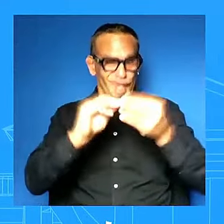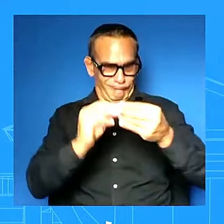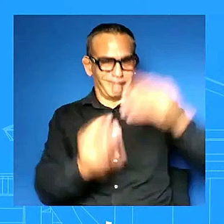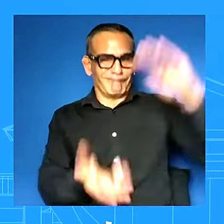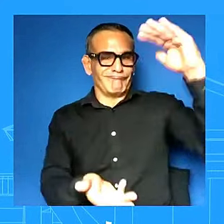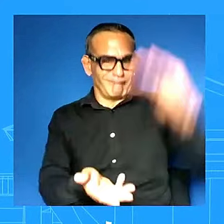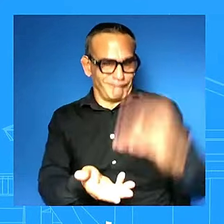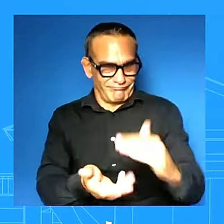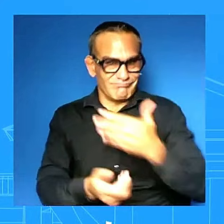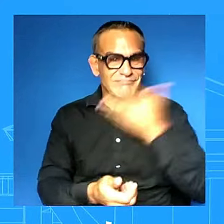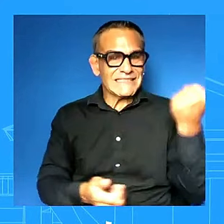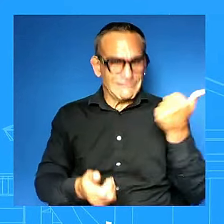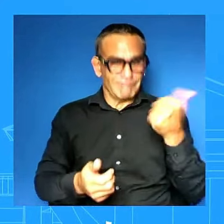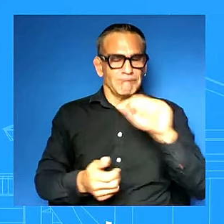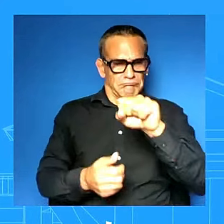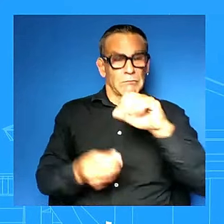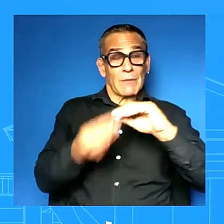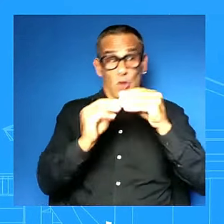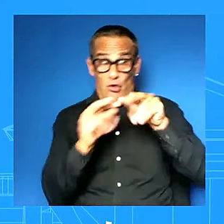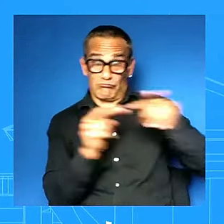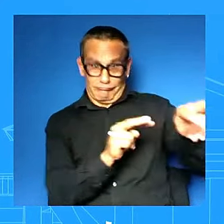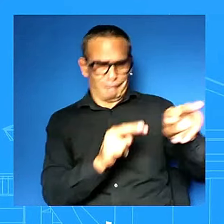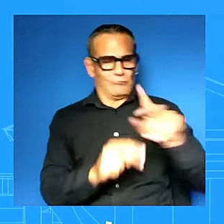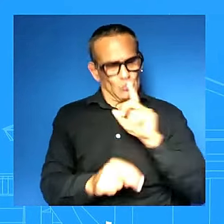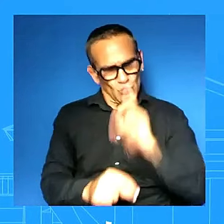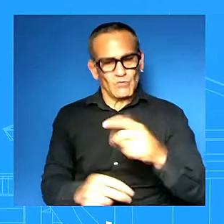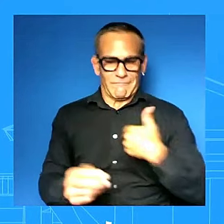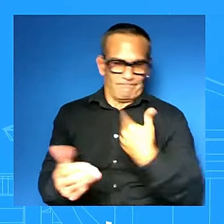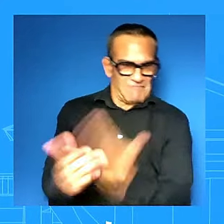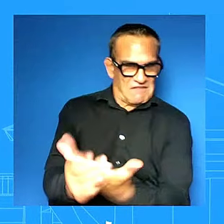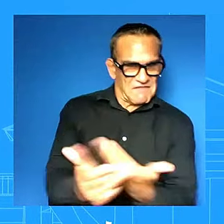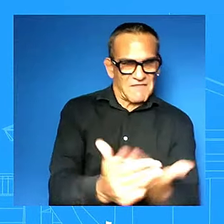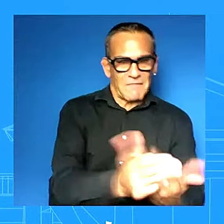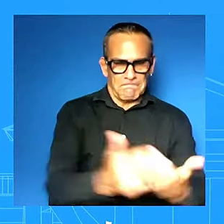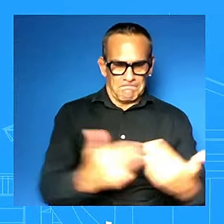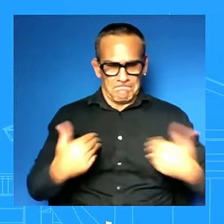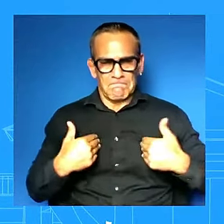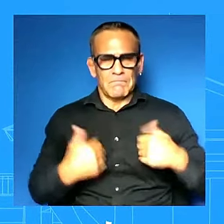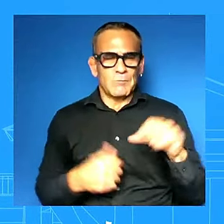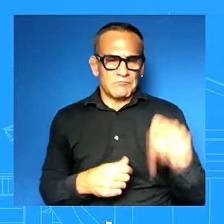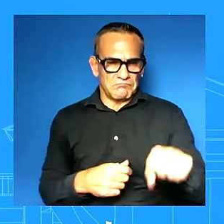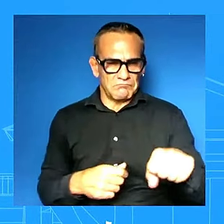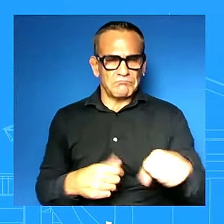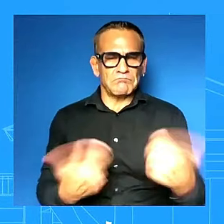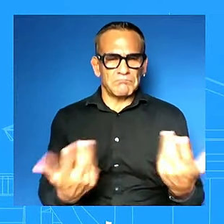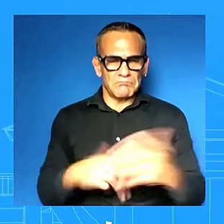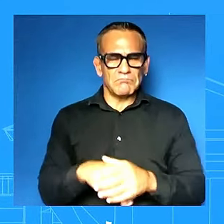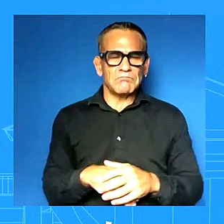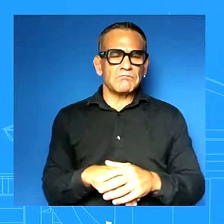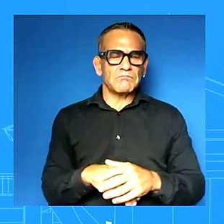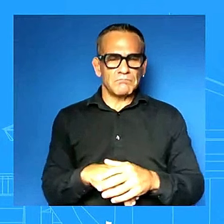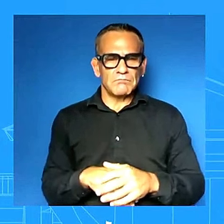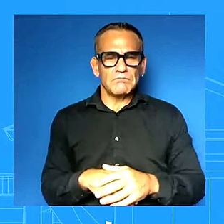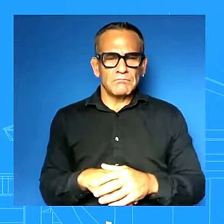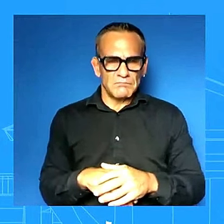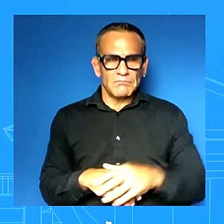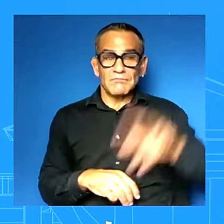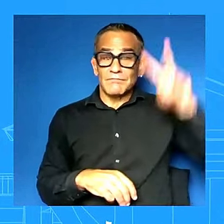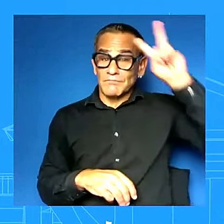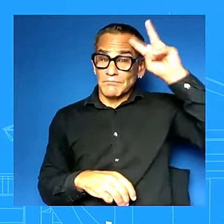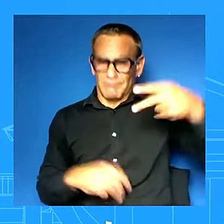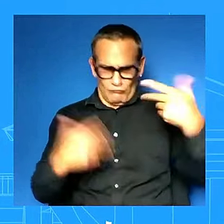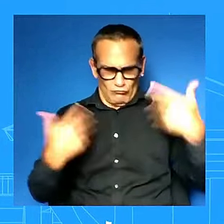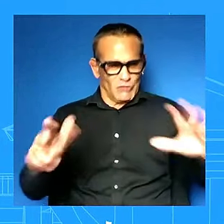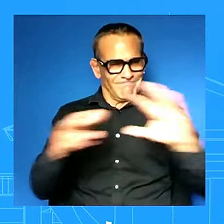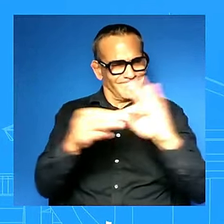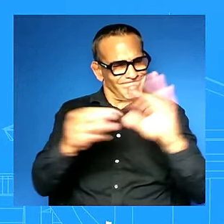truth right um i believe that the vp highlighted on how we are better off on how on off